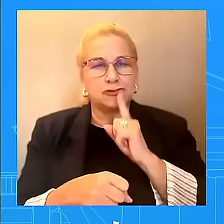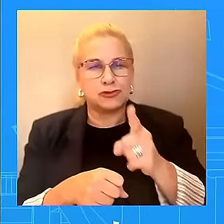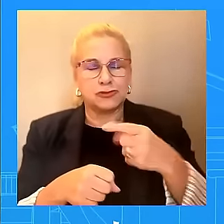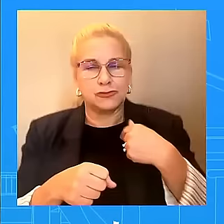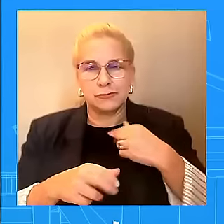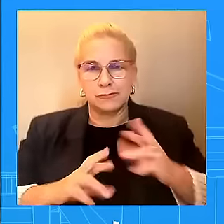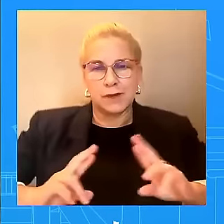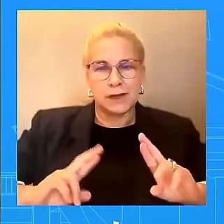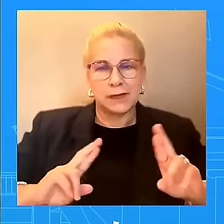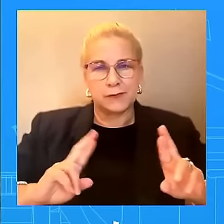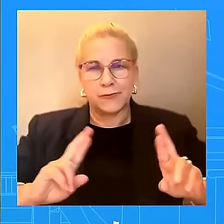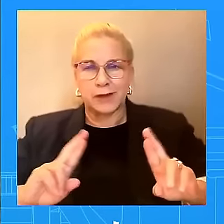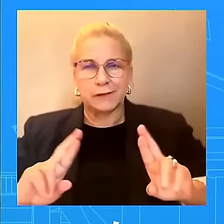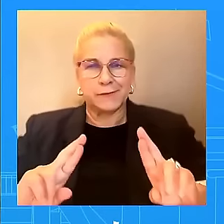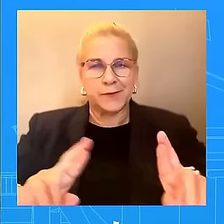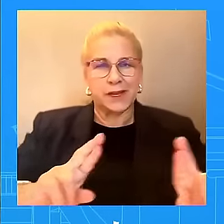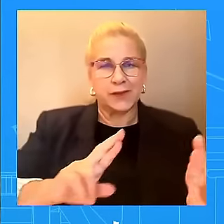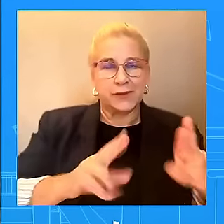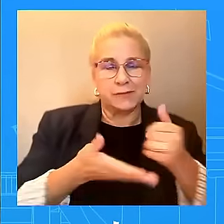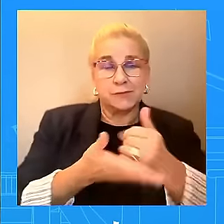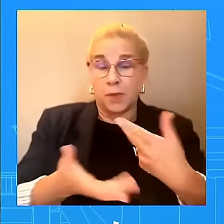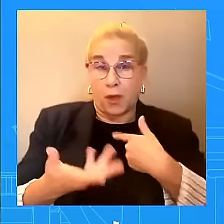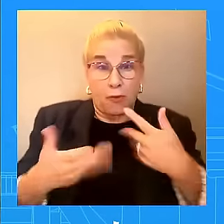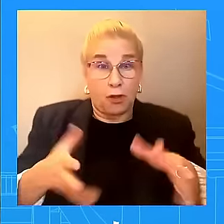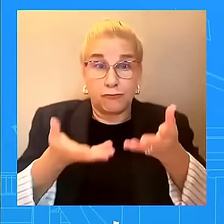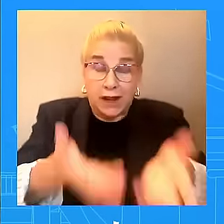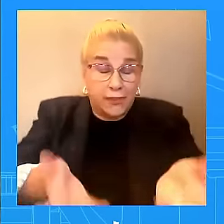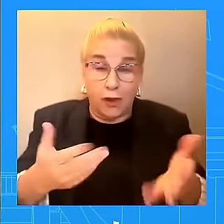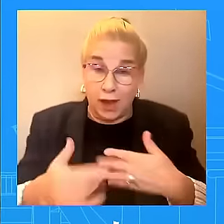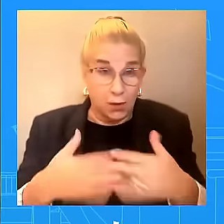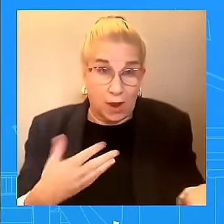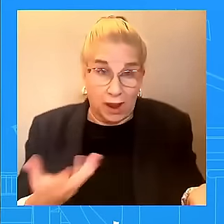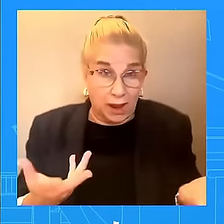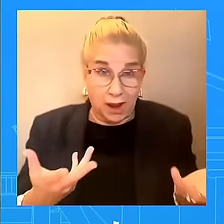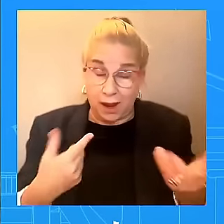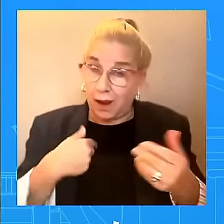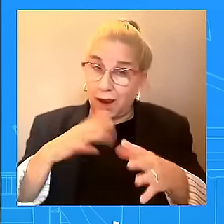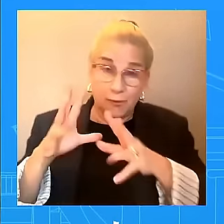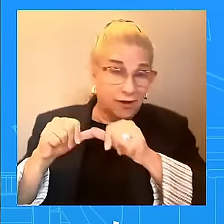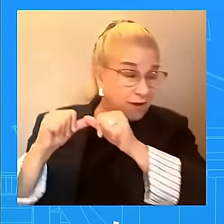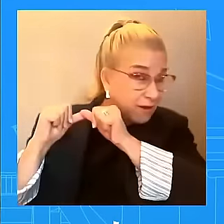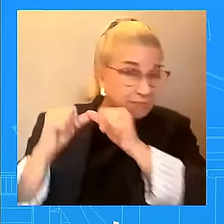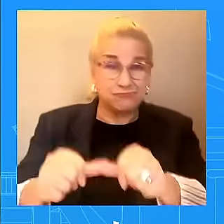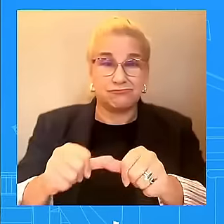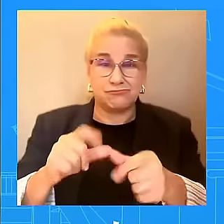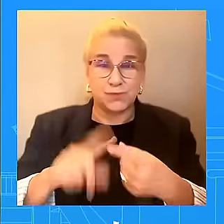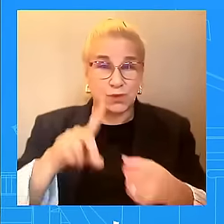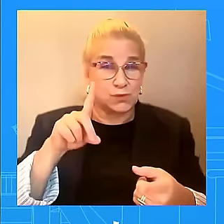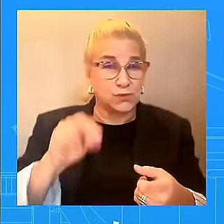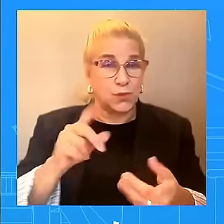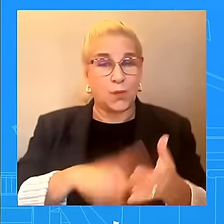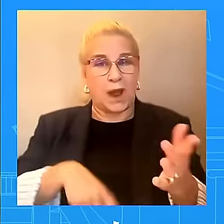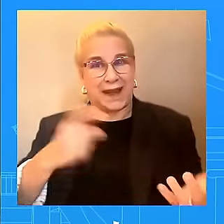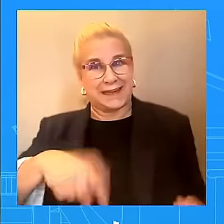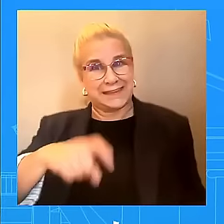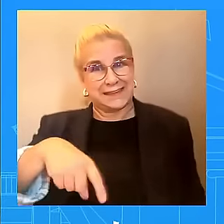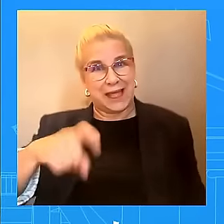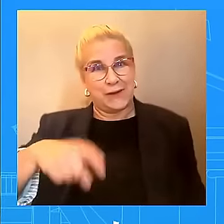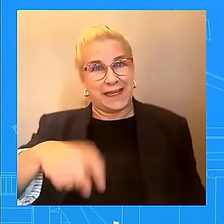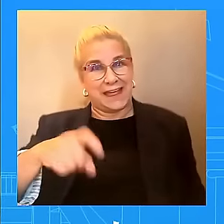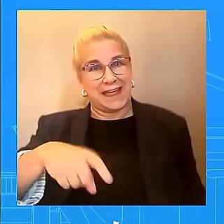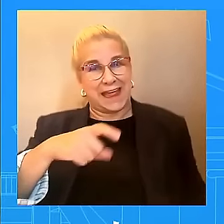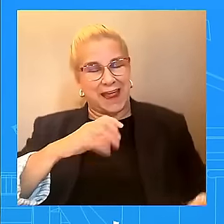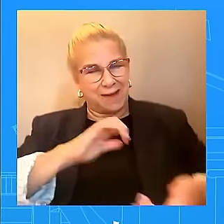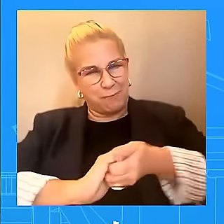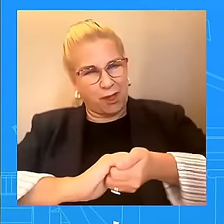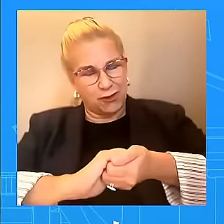be impacted. We are doing the job that is needed, that we believe is needed to protect the communities and to make